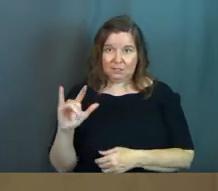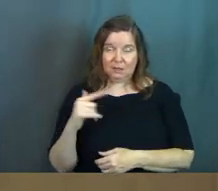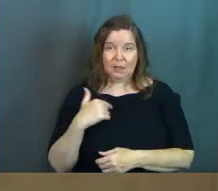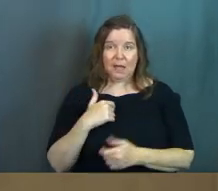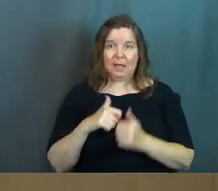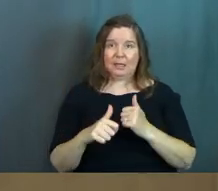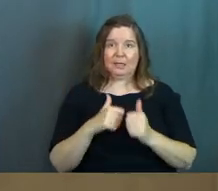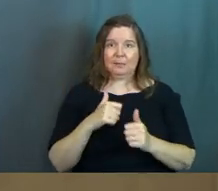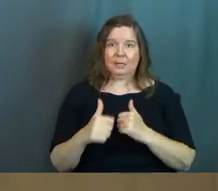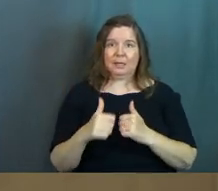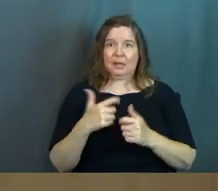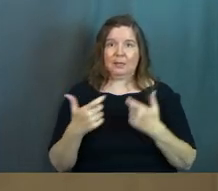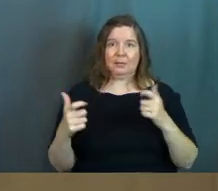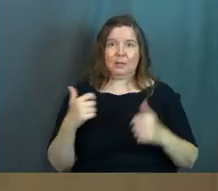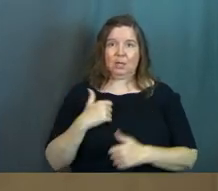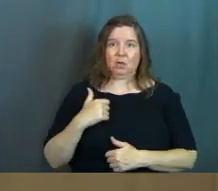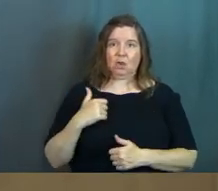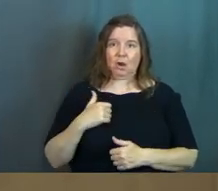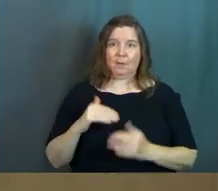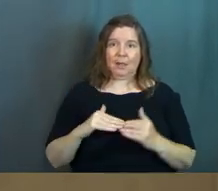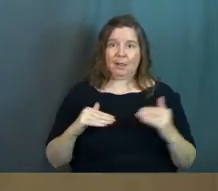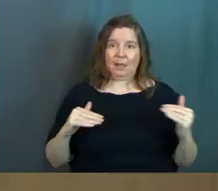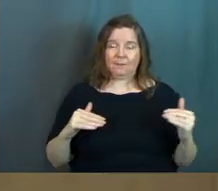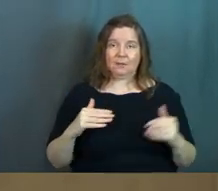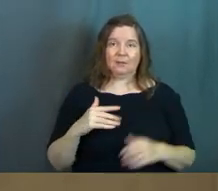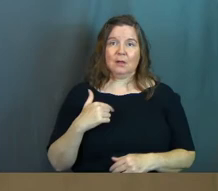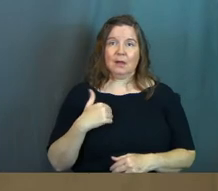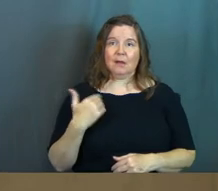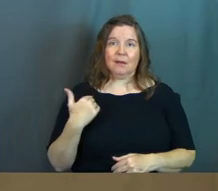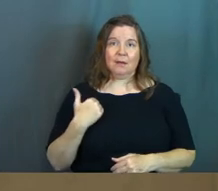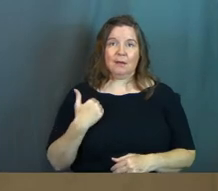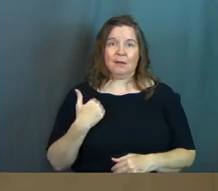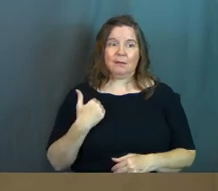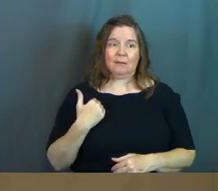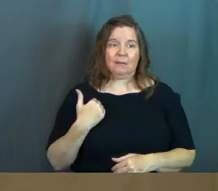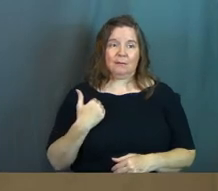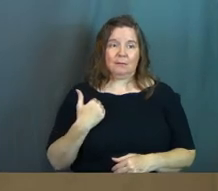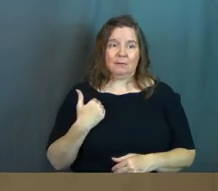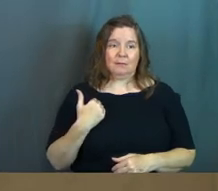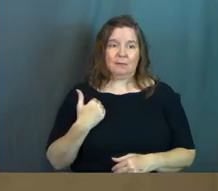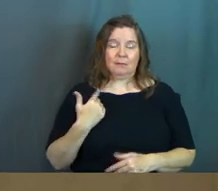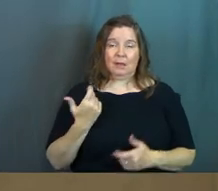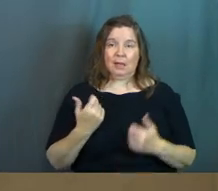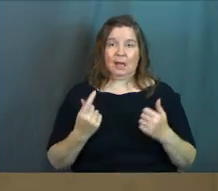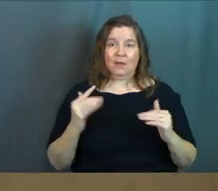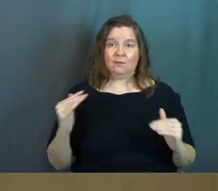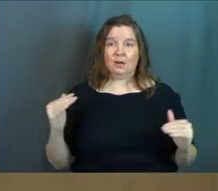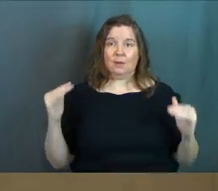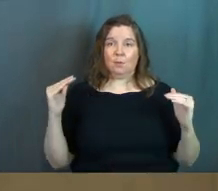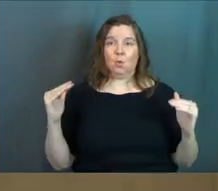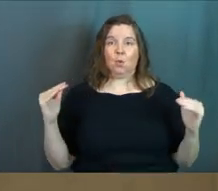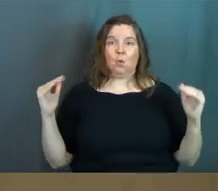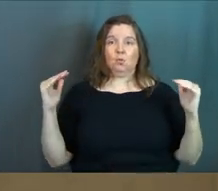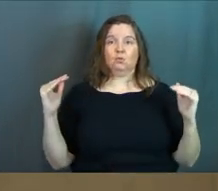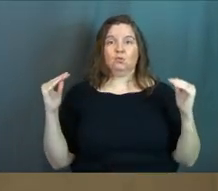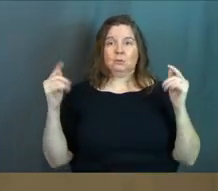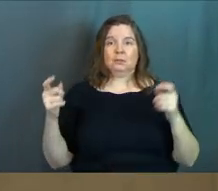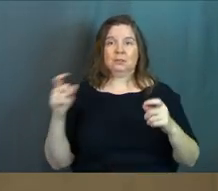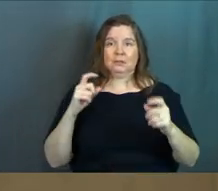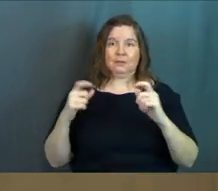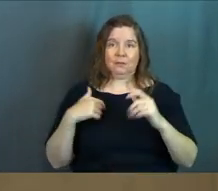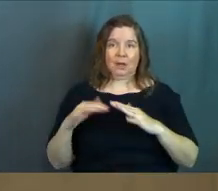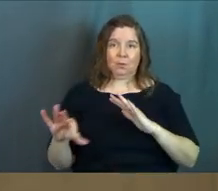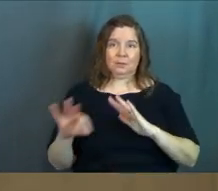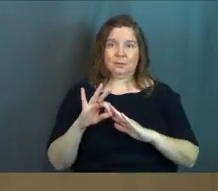I competed at the big Army level. I had every promotion you can think of my way. I